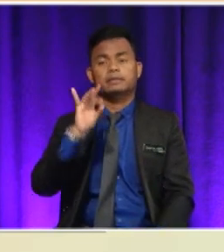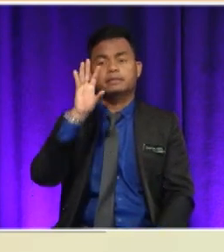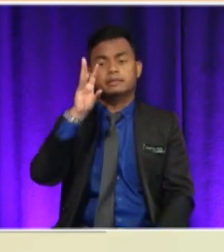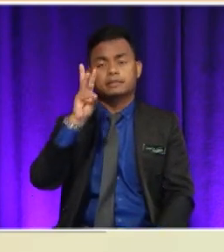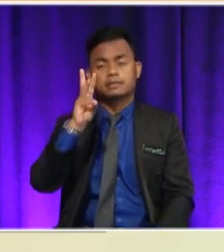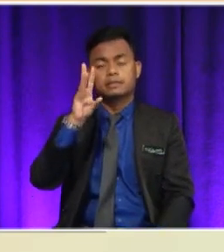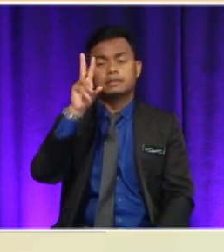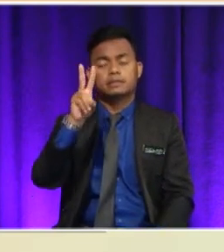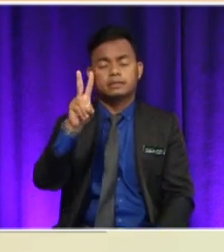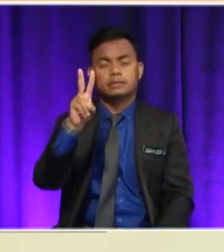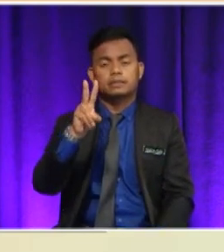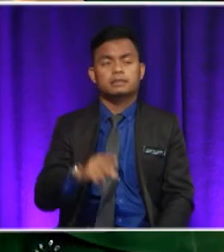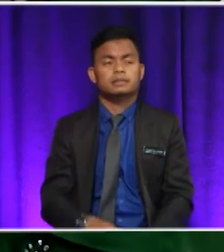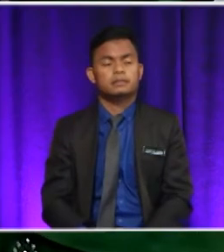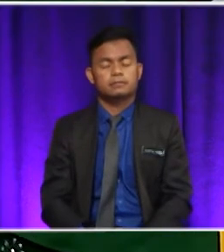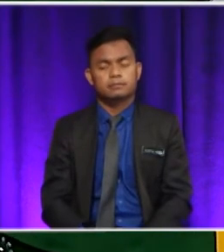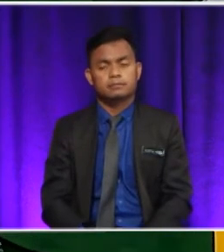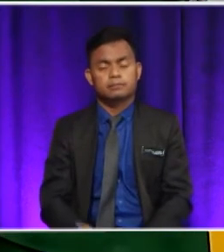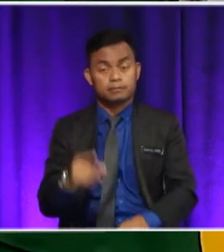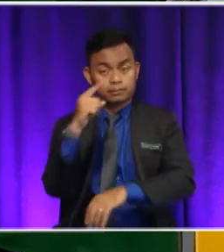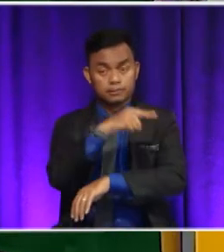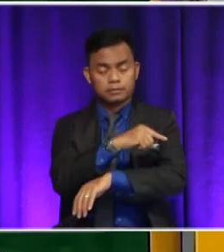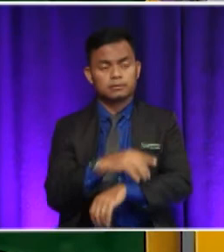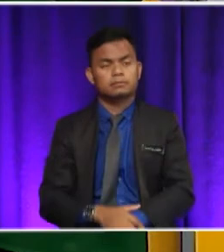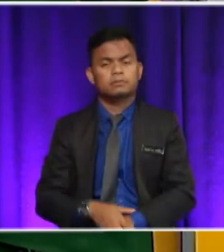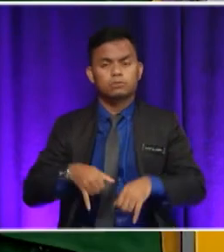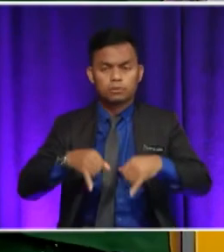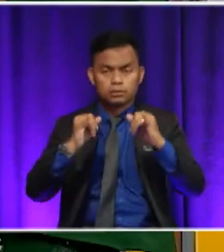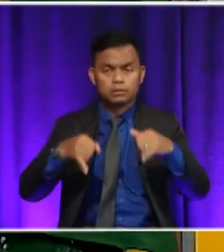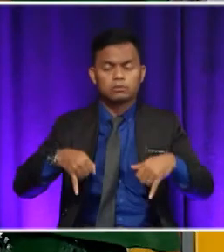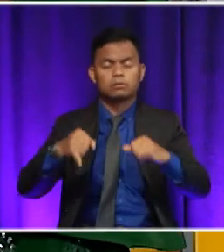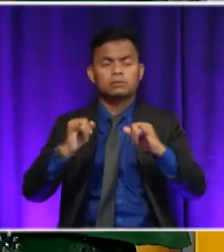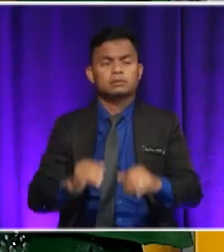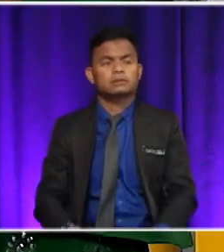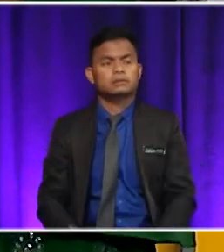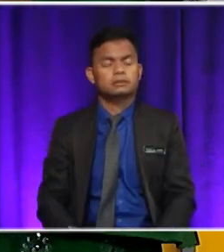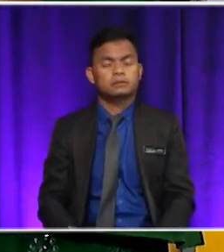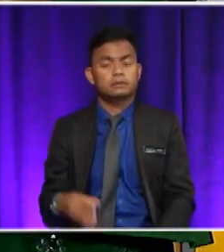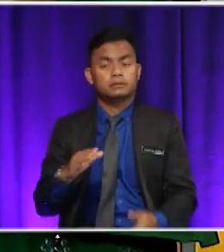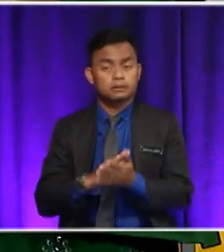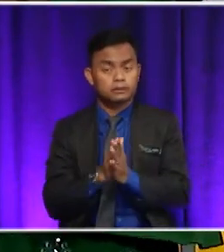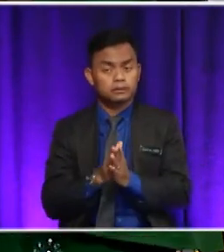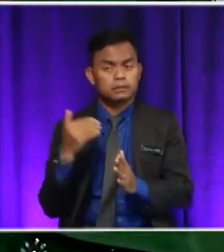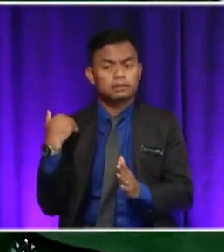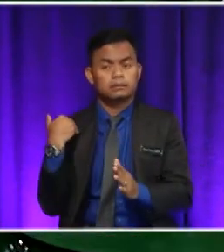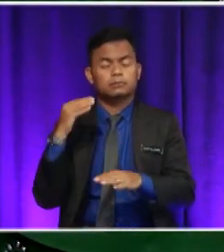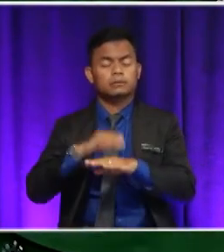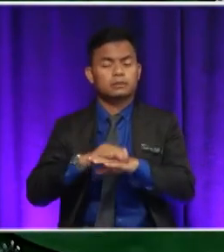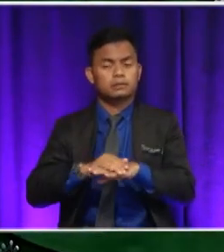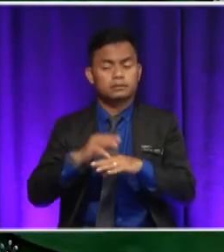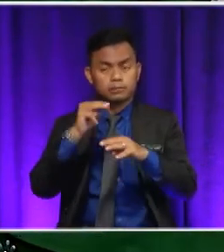walking and walking and walking. Even more so, it is more than the time that he had estimated. Okay.